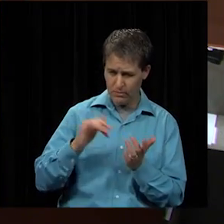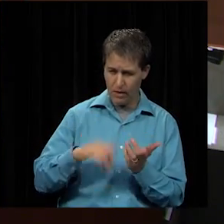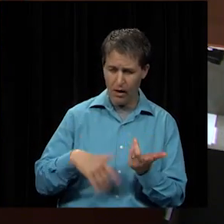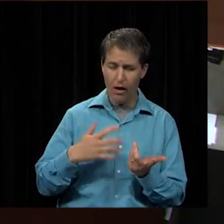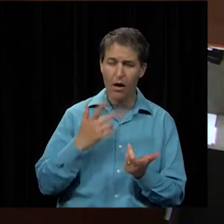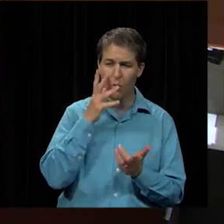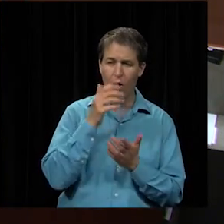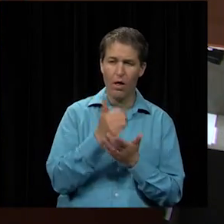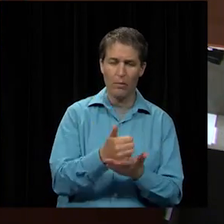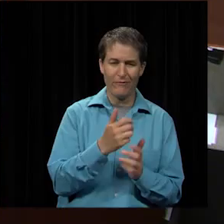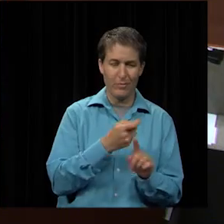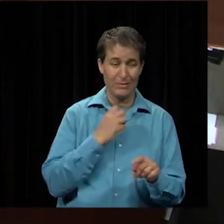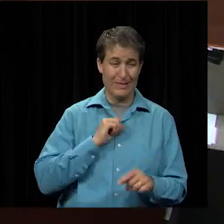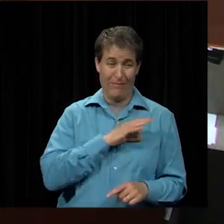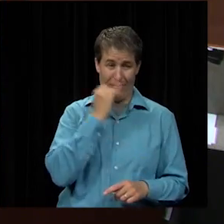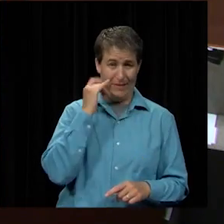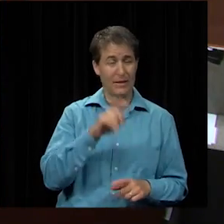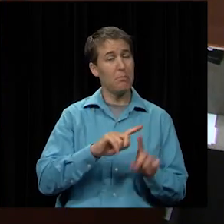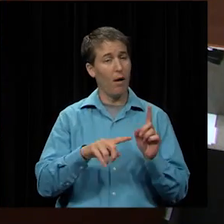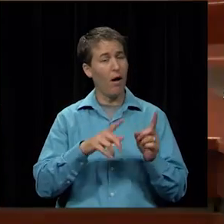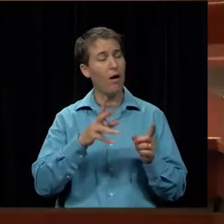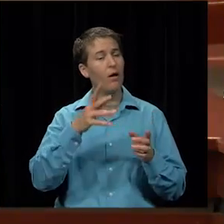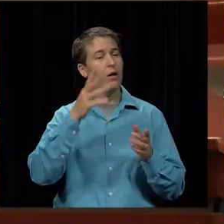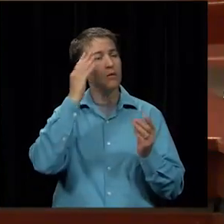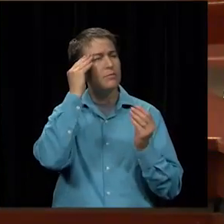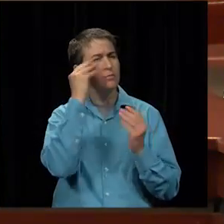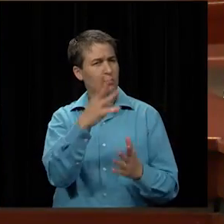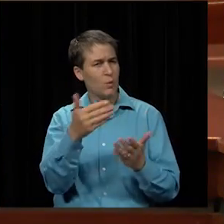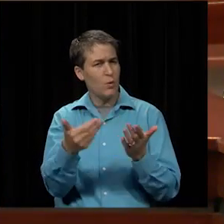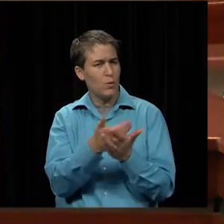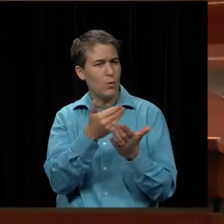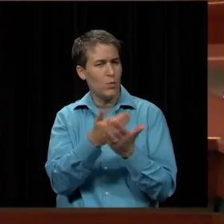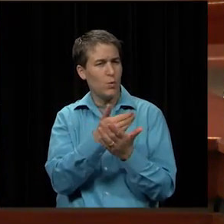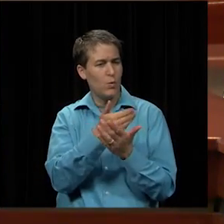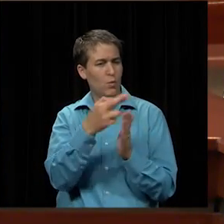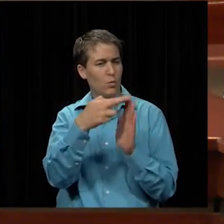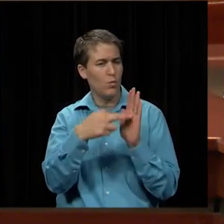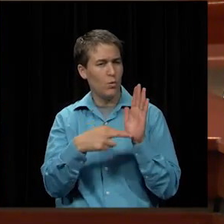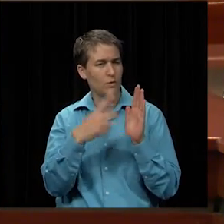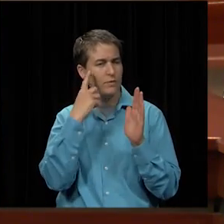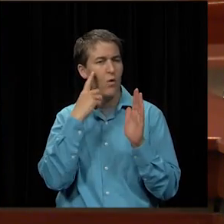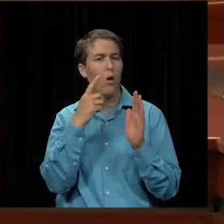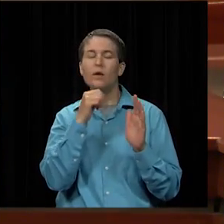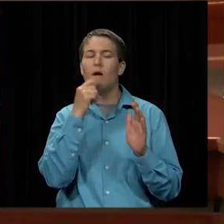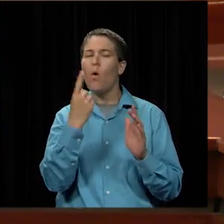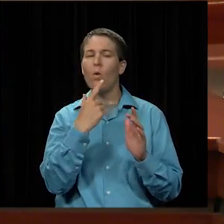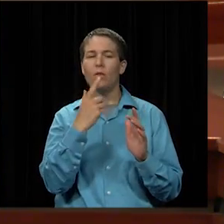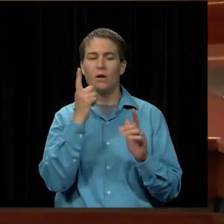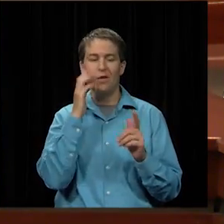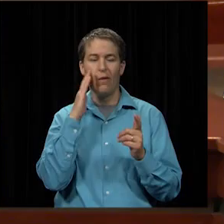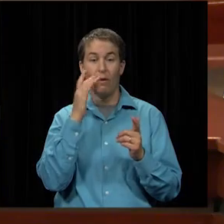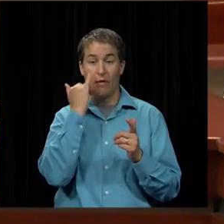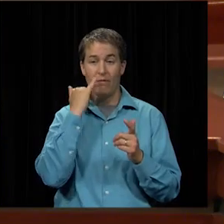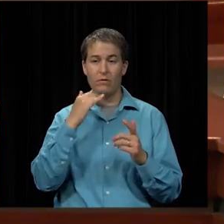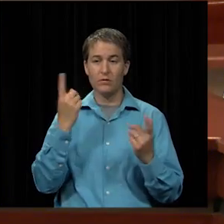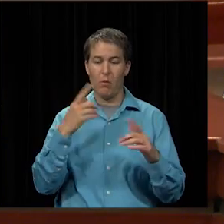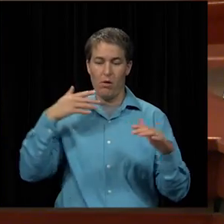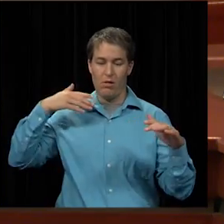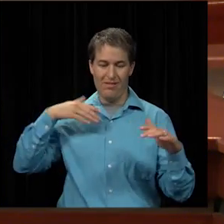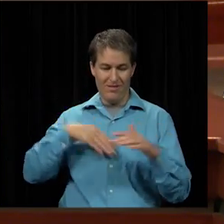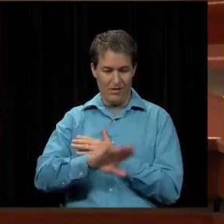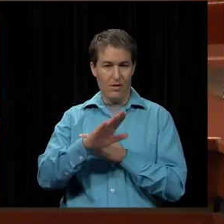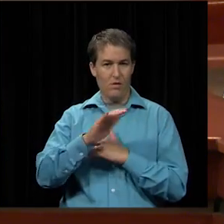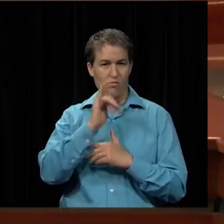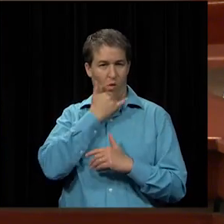some help from staff if i need it but you have been briefed on the new protocol that we have in place in terms of it's not just locked down anymore but at some point